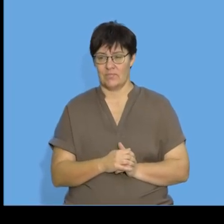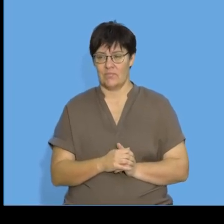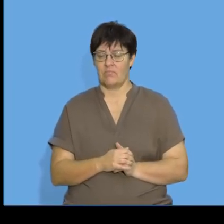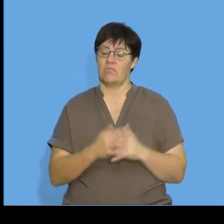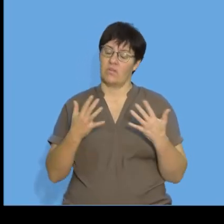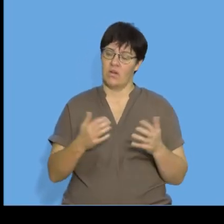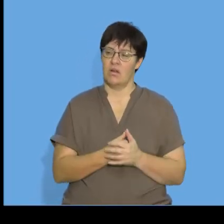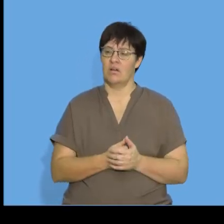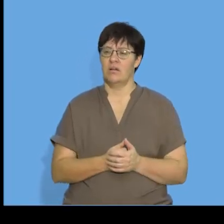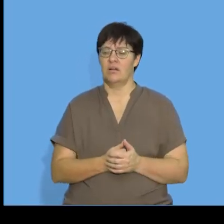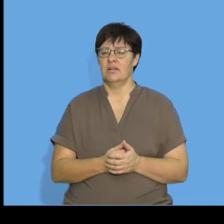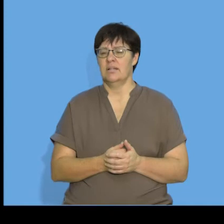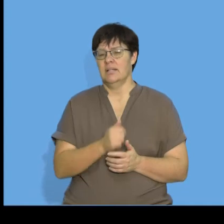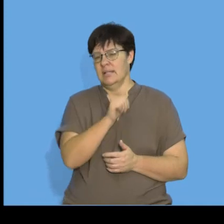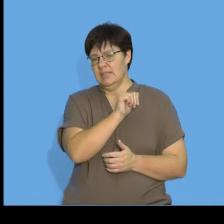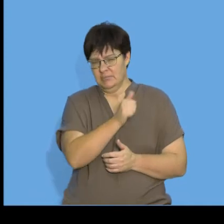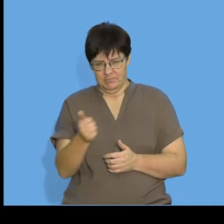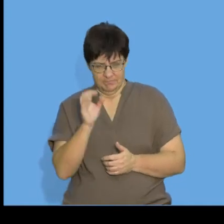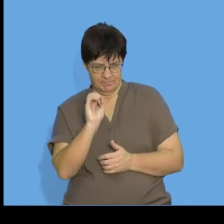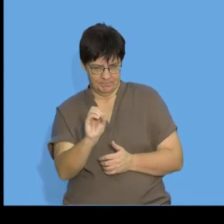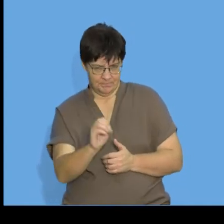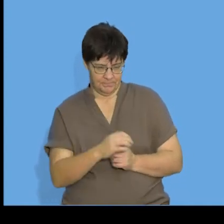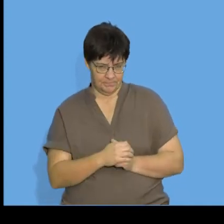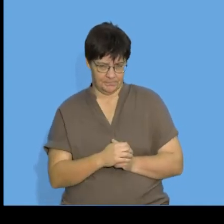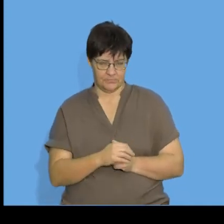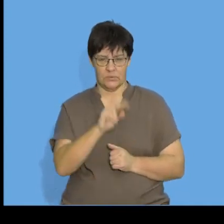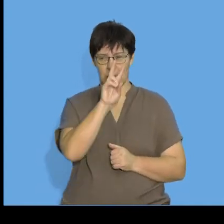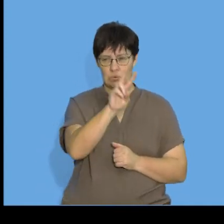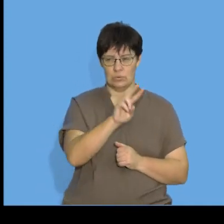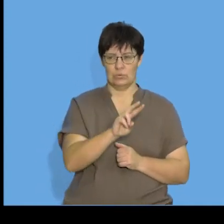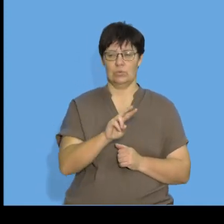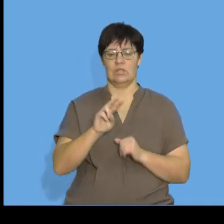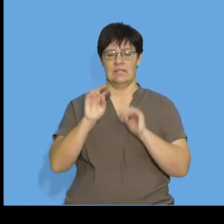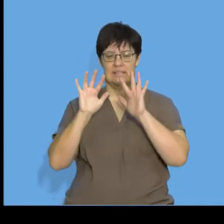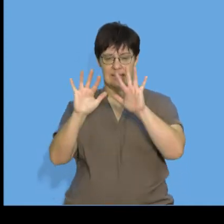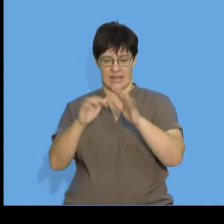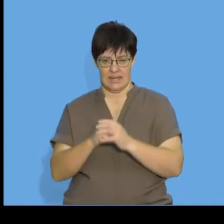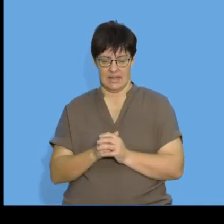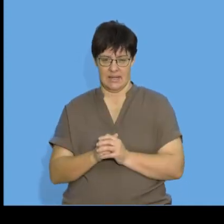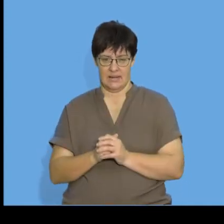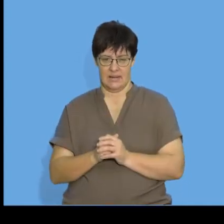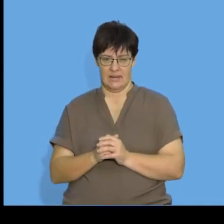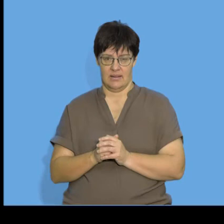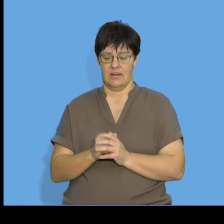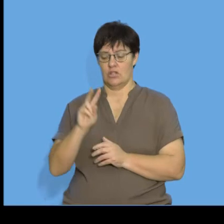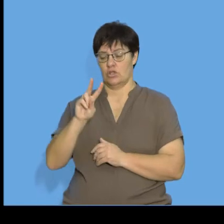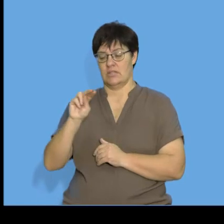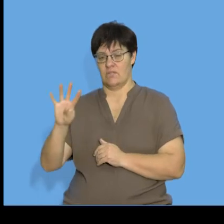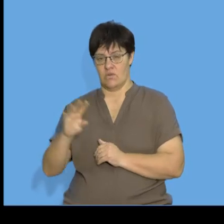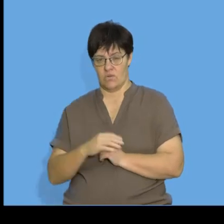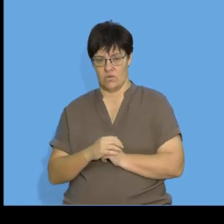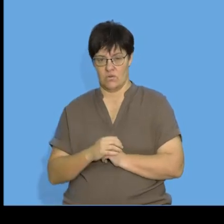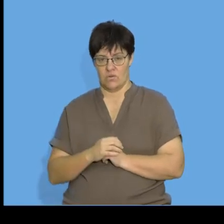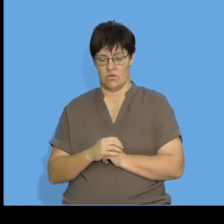so we've got the sequence that goes to 10 24